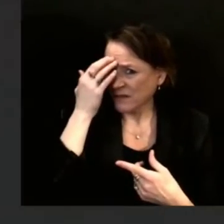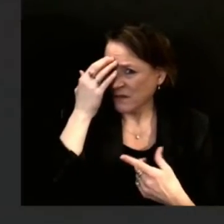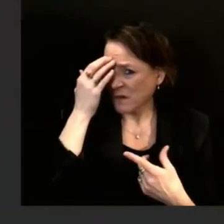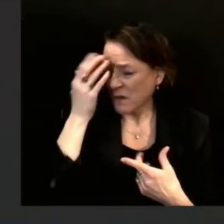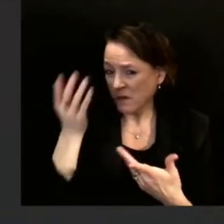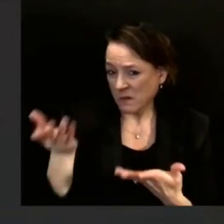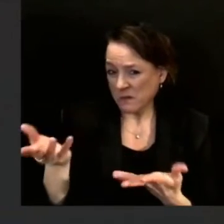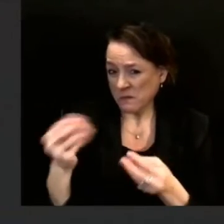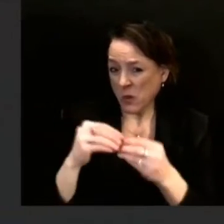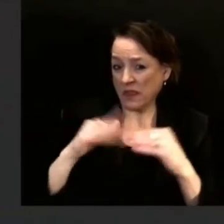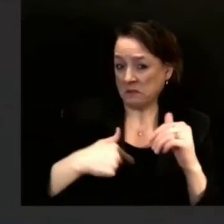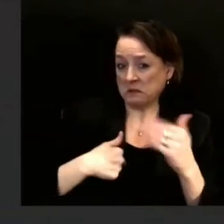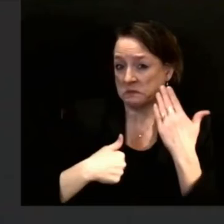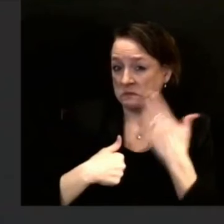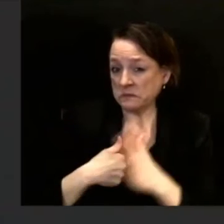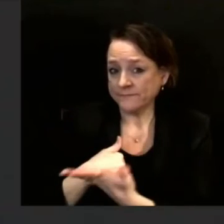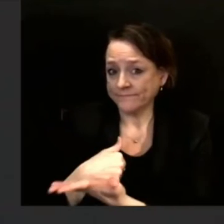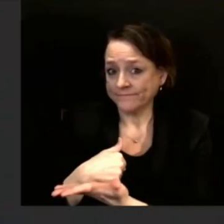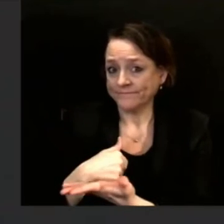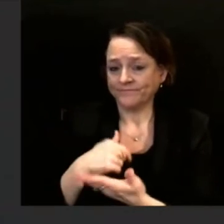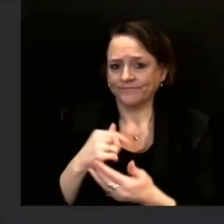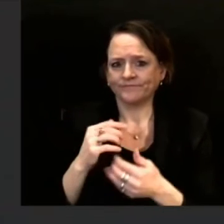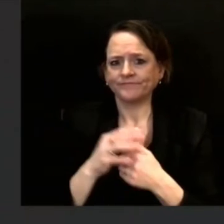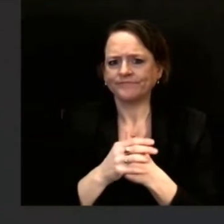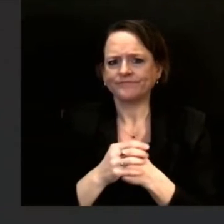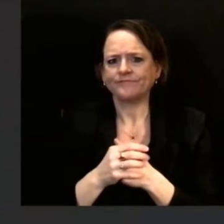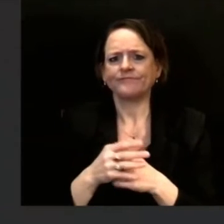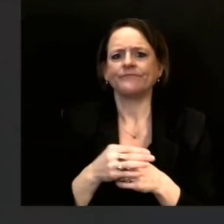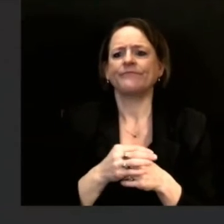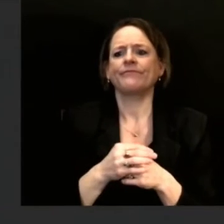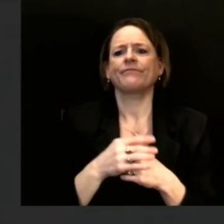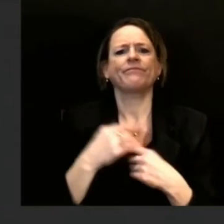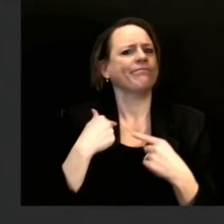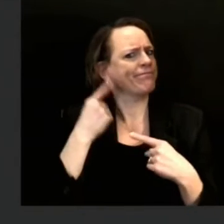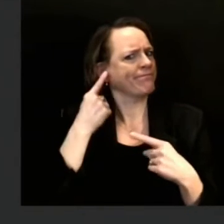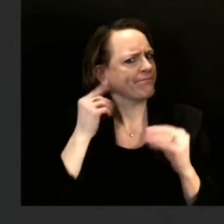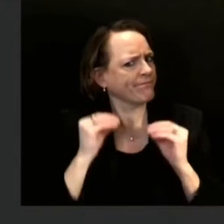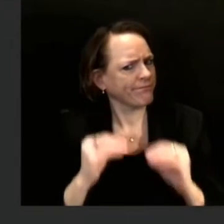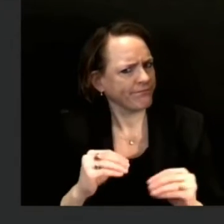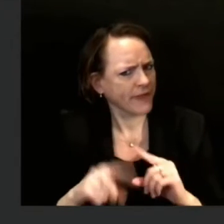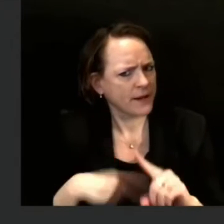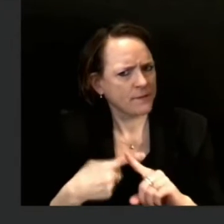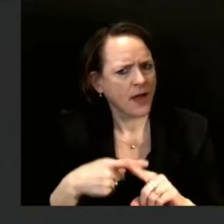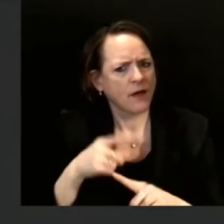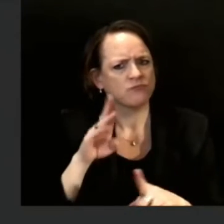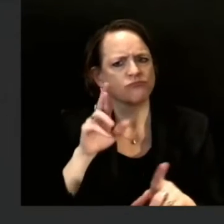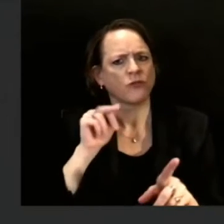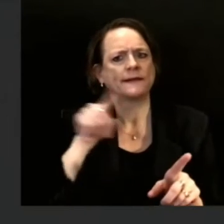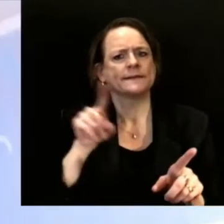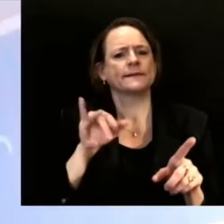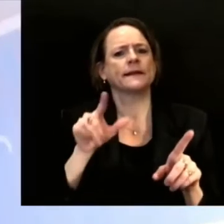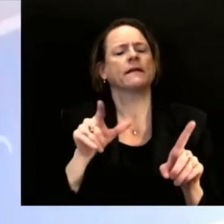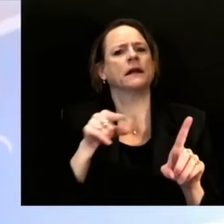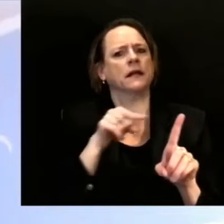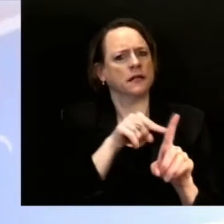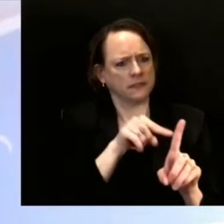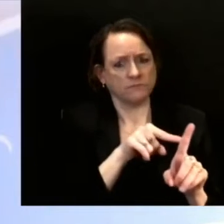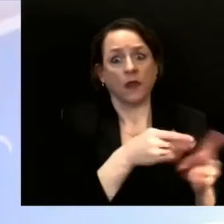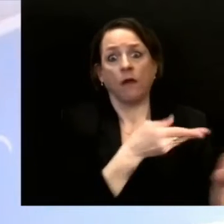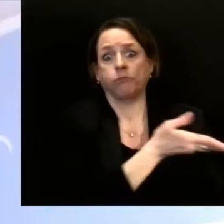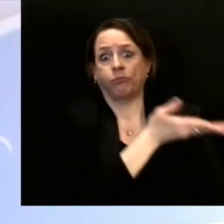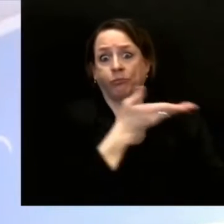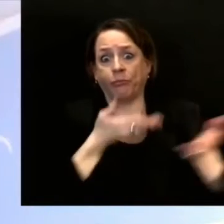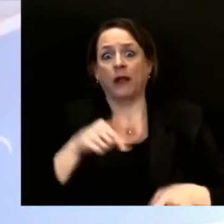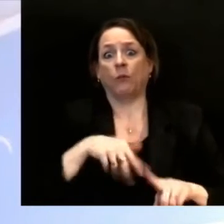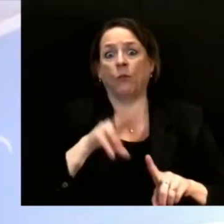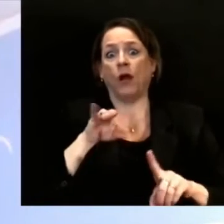that the Brazil variant has been found in Wisconsin. Are you? That is correct. I do not know that information. I think it's important to